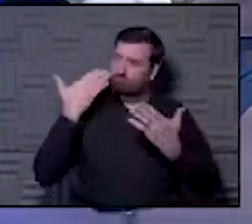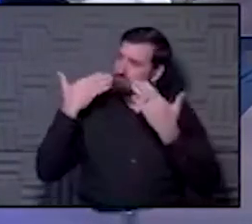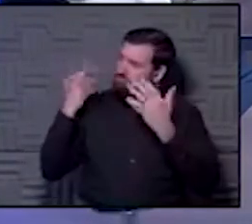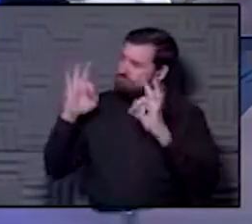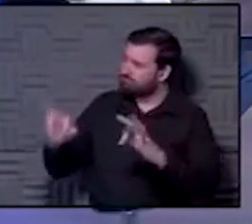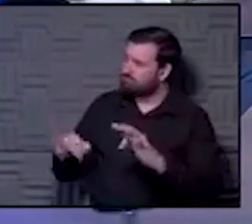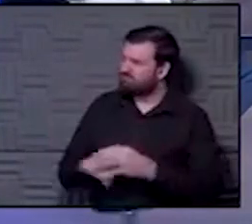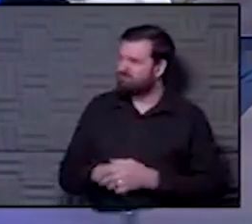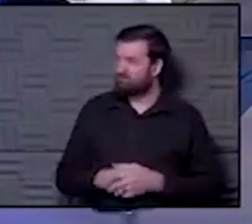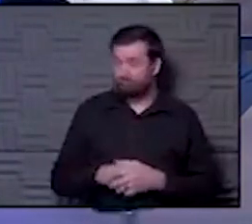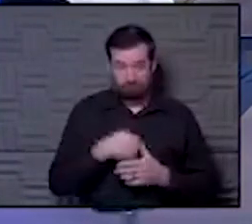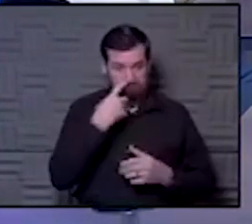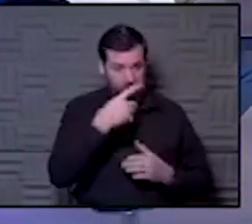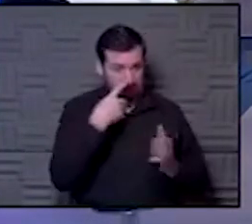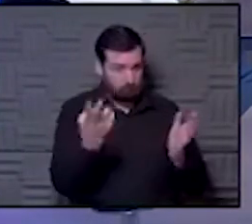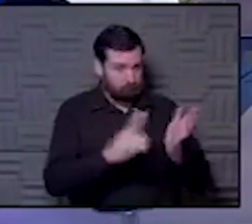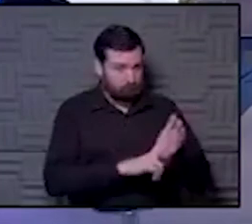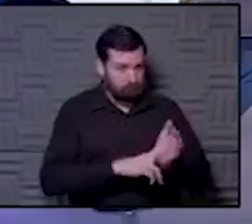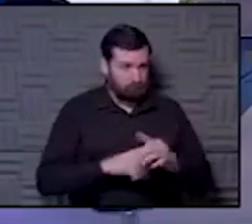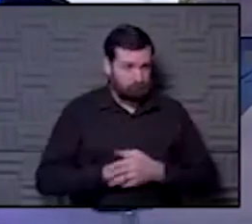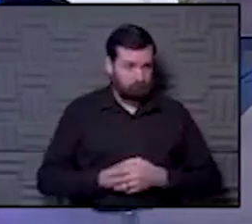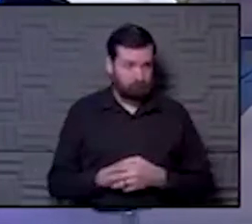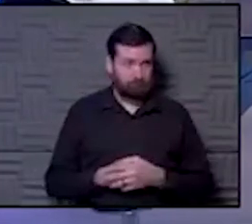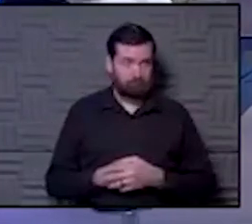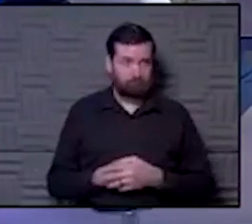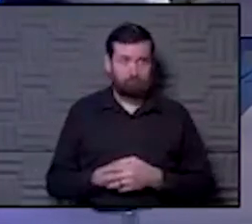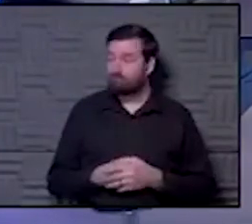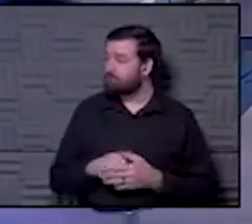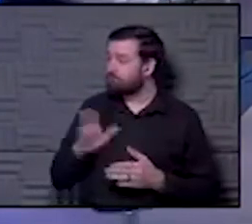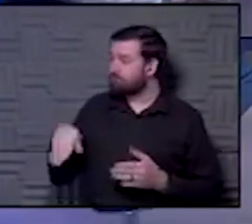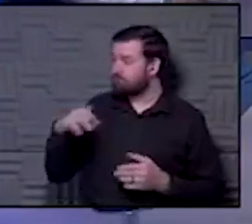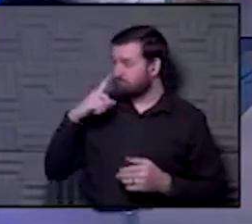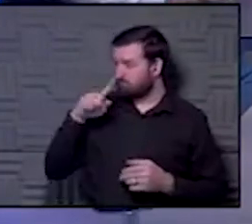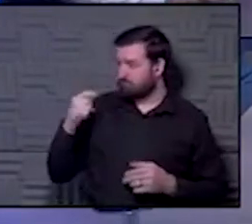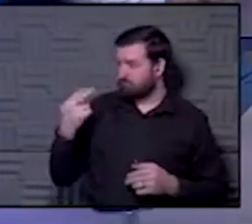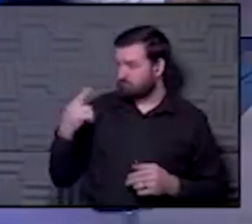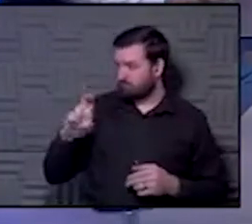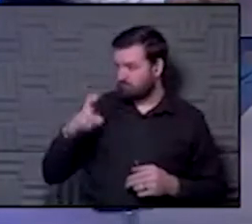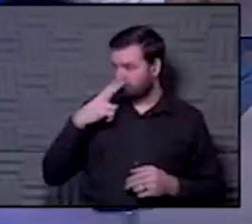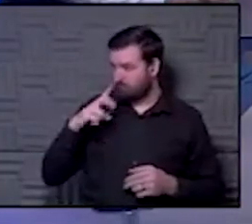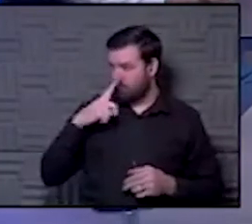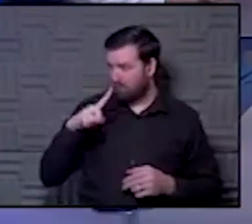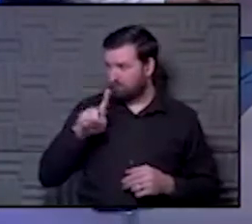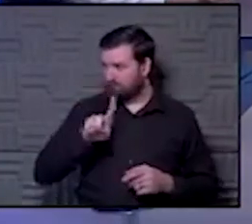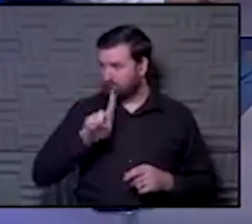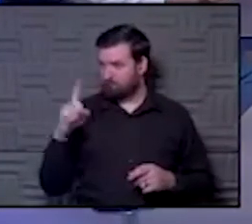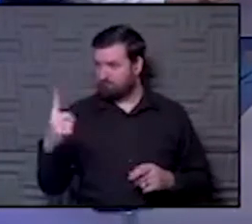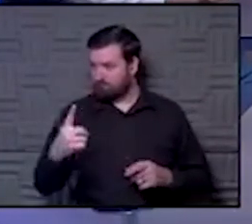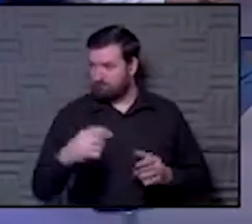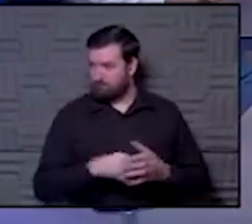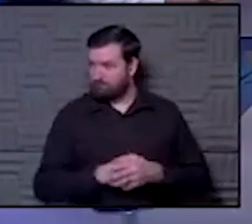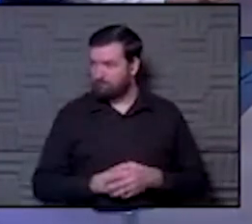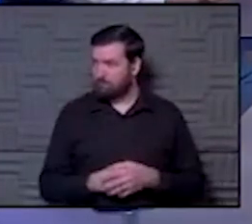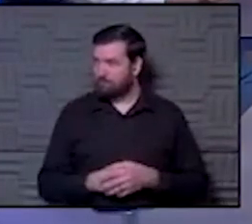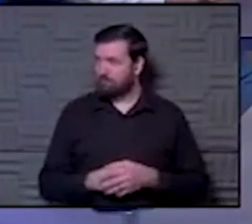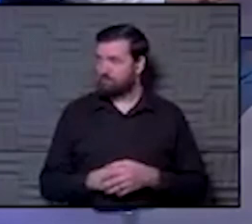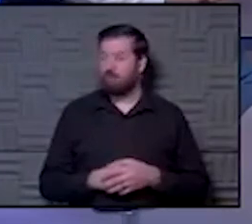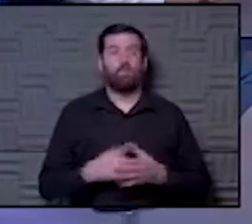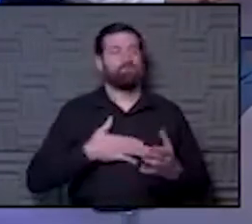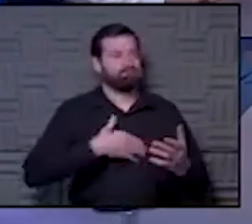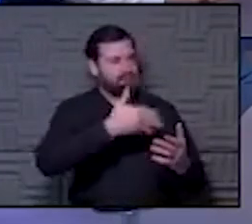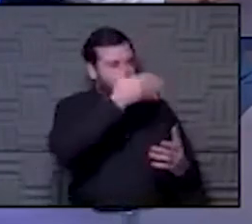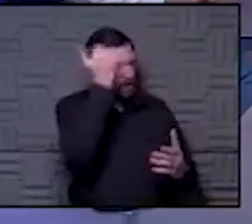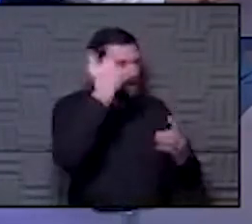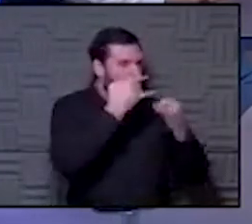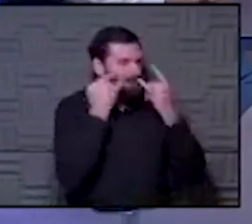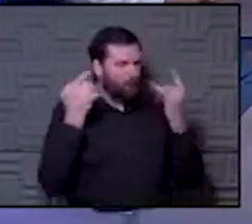Yeah, yeah. I got to have my signature right here. right. Hey, two, could you go around on the other side of the camera? Oh, wait a minute. I have to put my mask on. I forgot.